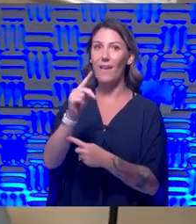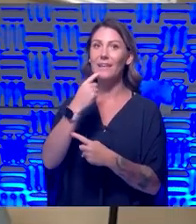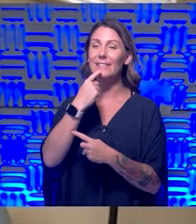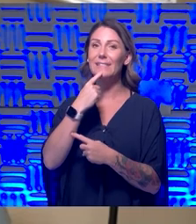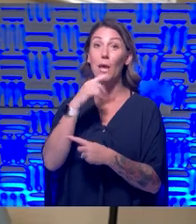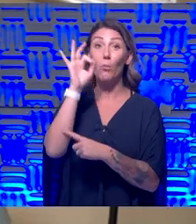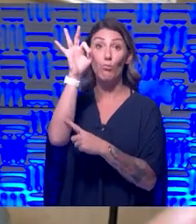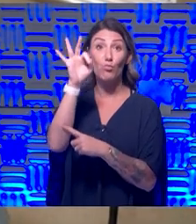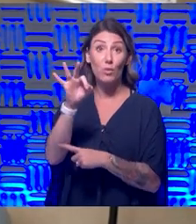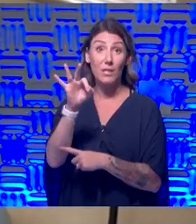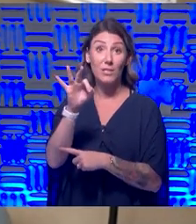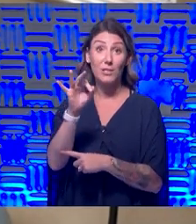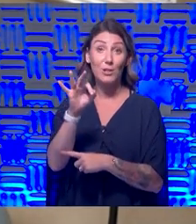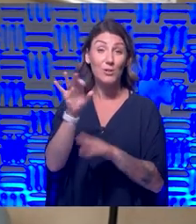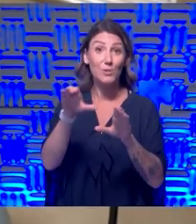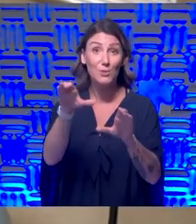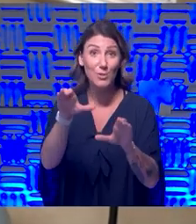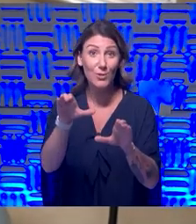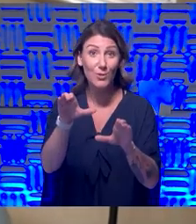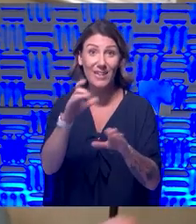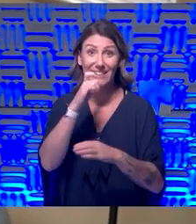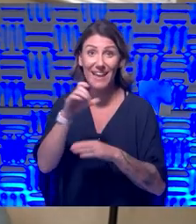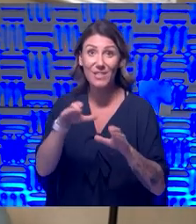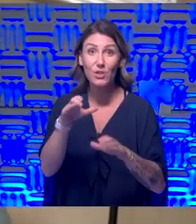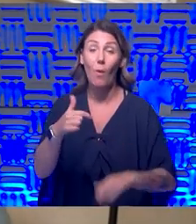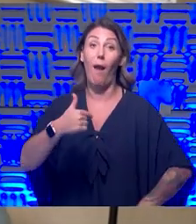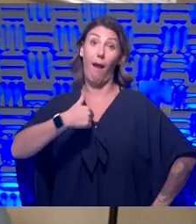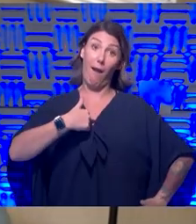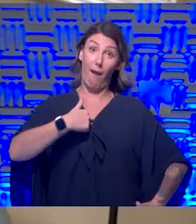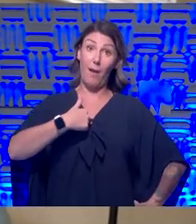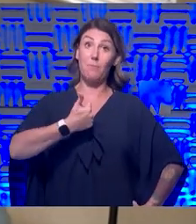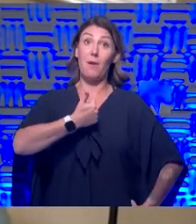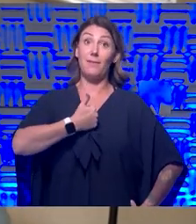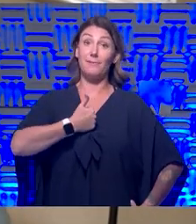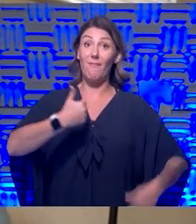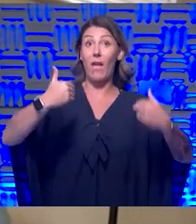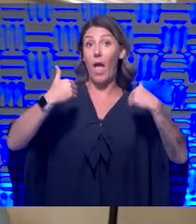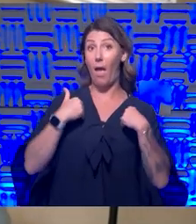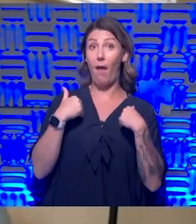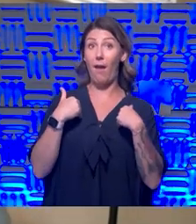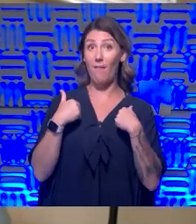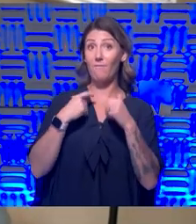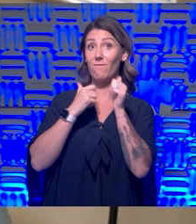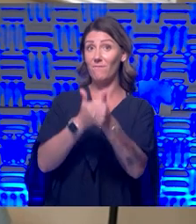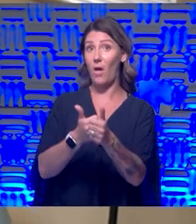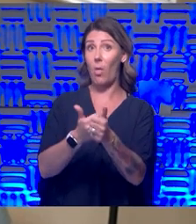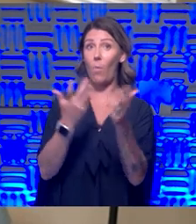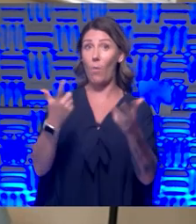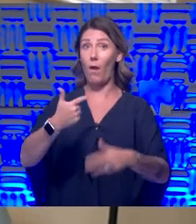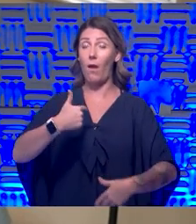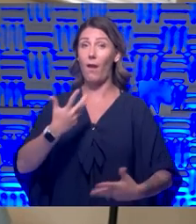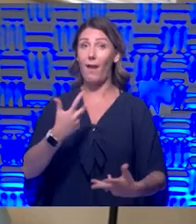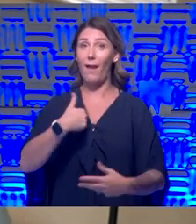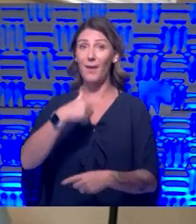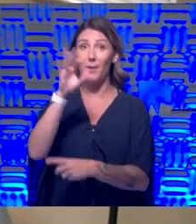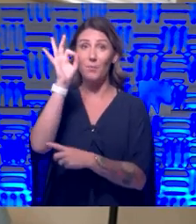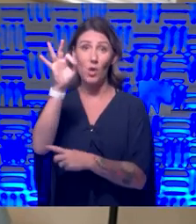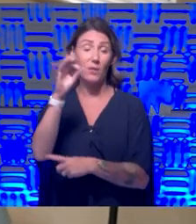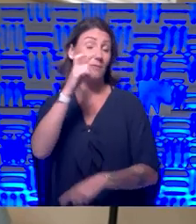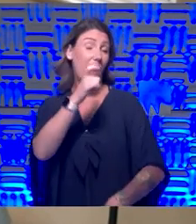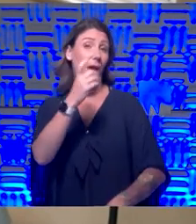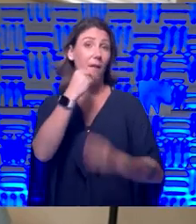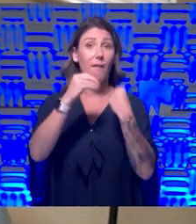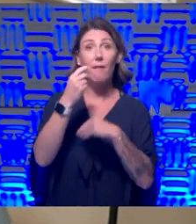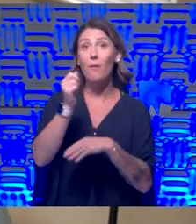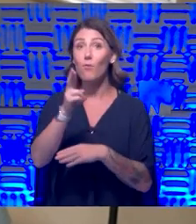not doing them. Um, I actually have been doing them and even to a heightened extent, I did not eat or drink anything on the plane. I certainly, um, had a little bit